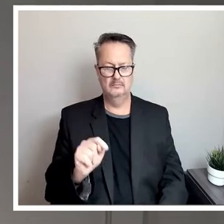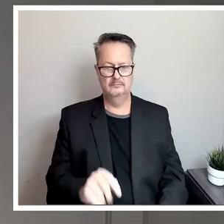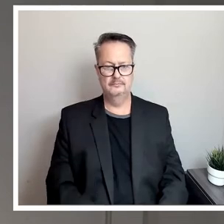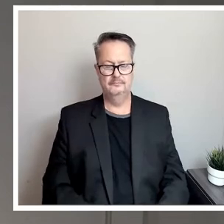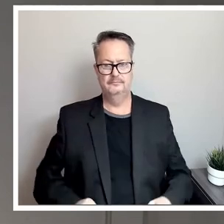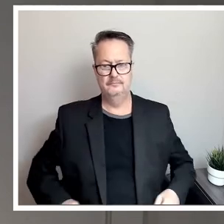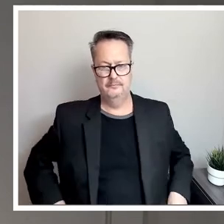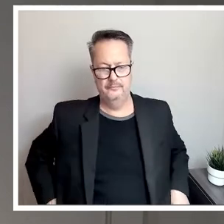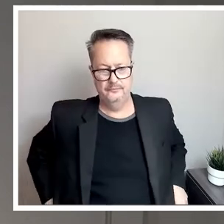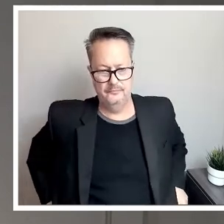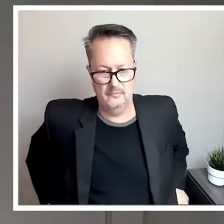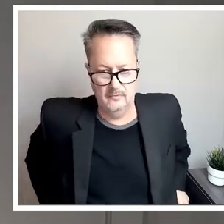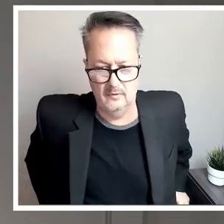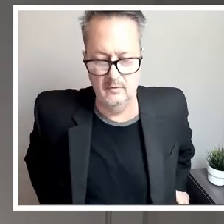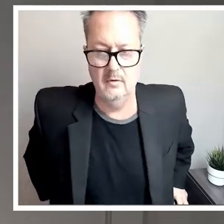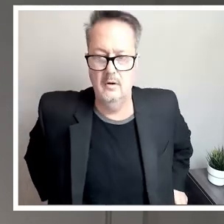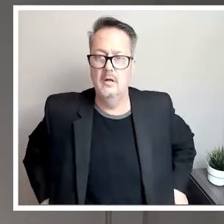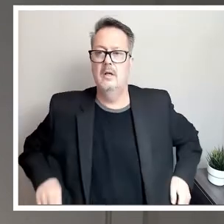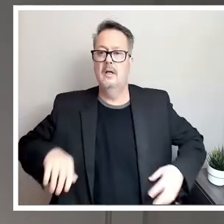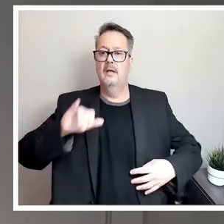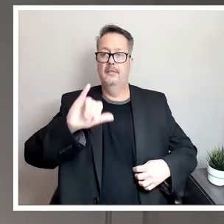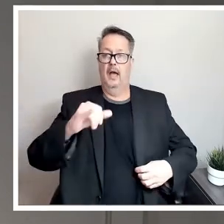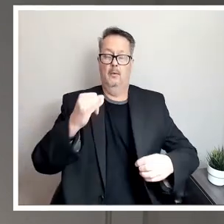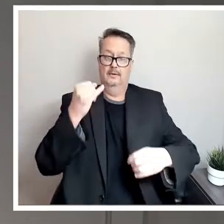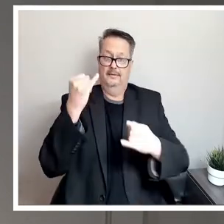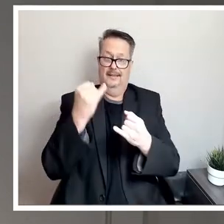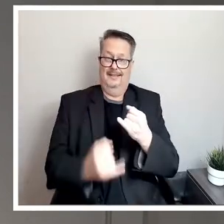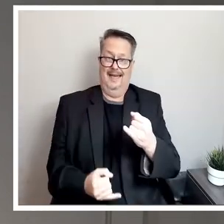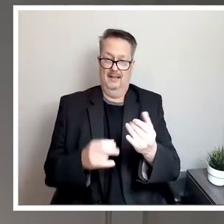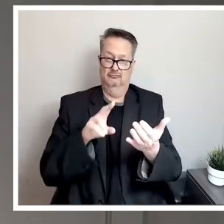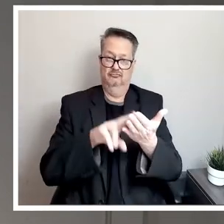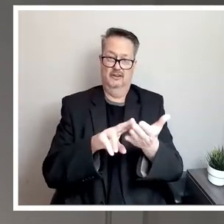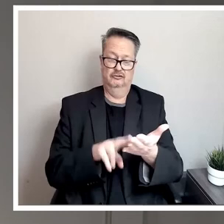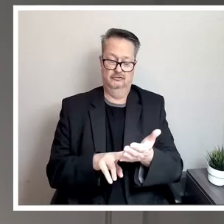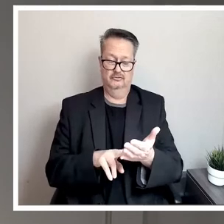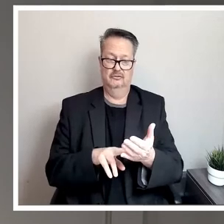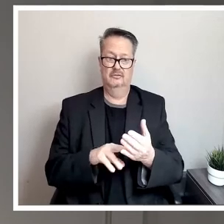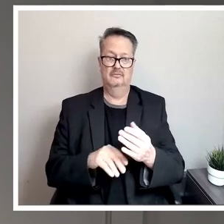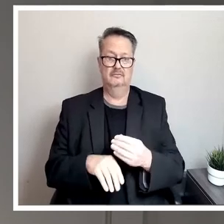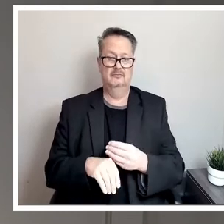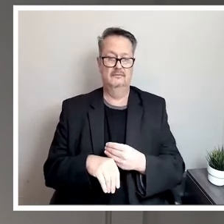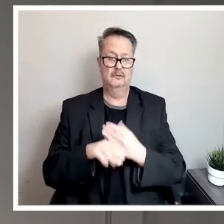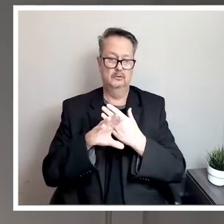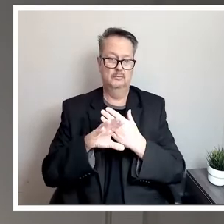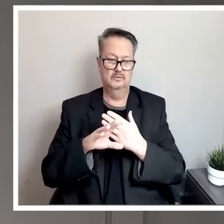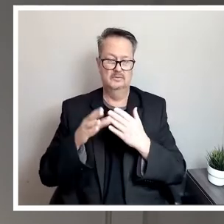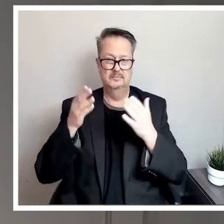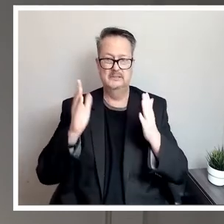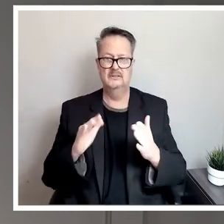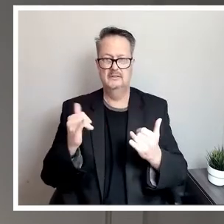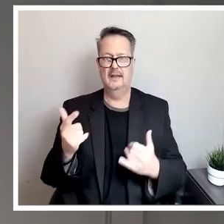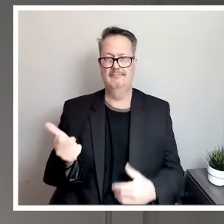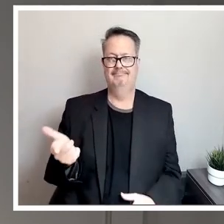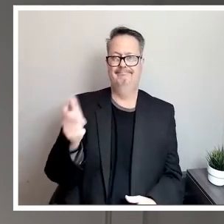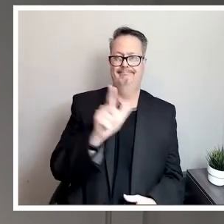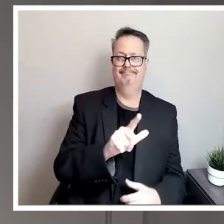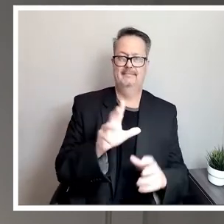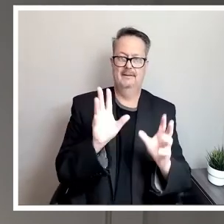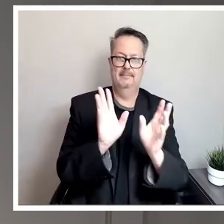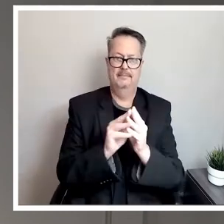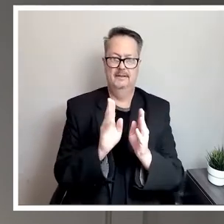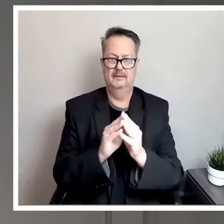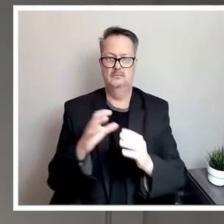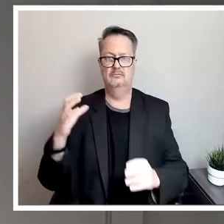That was our last registered virtual speaker for the event. I will now turn the meeting back over to Chair Dr. Mackey.